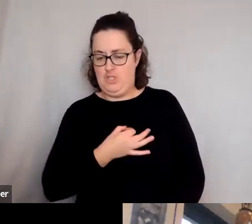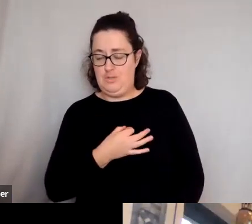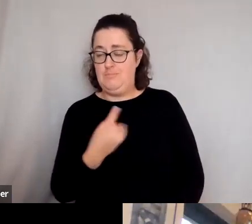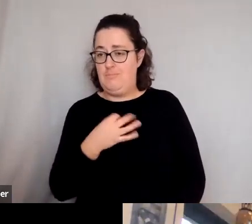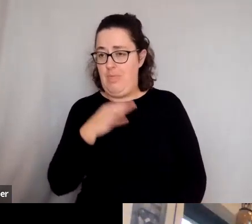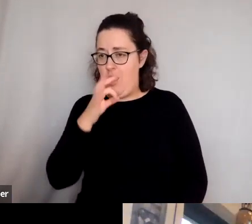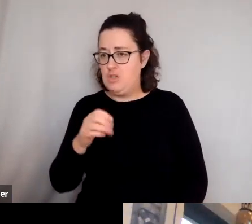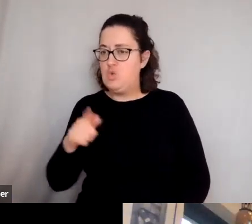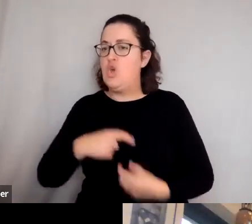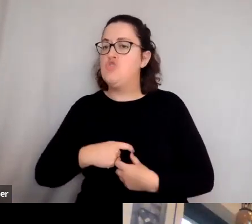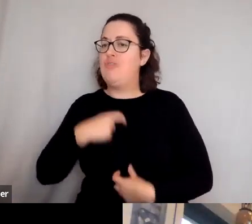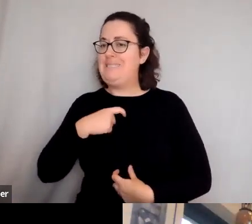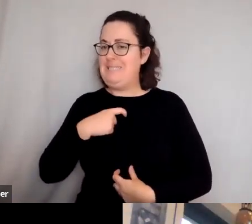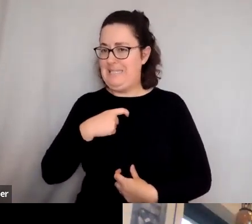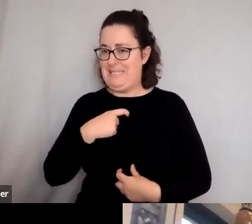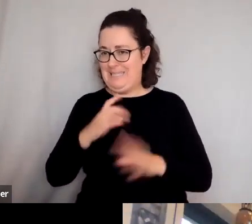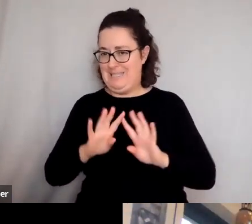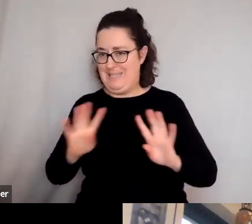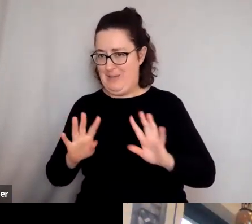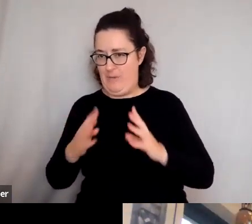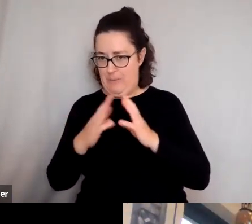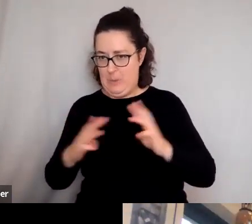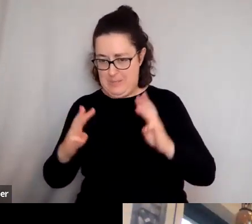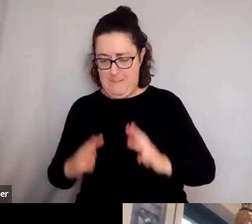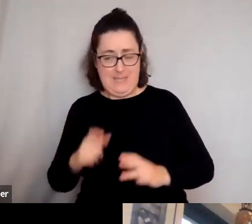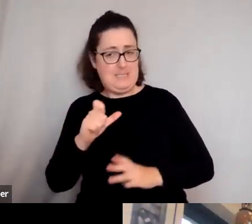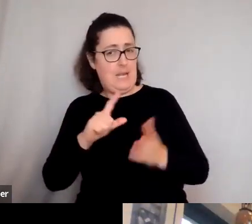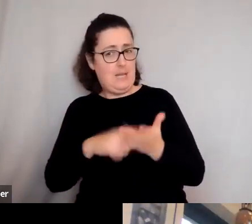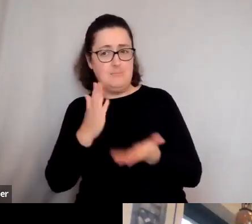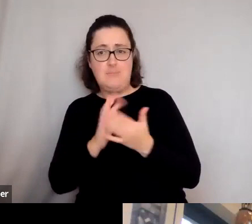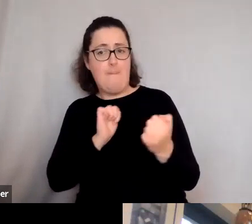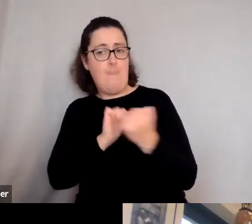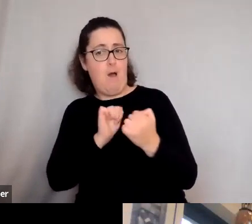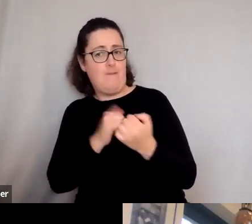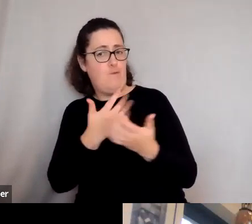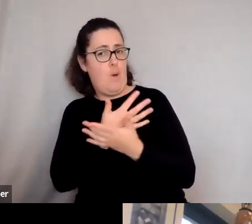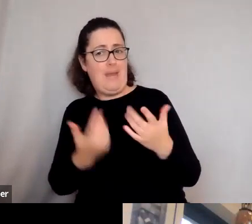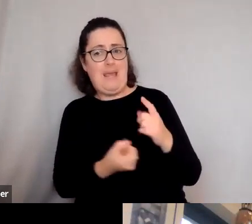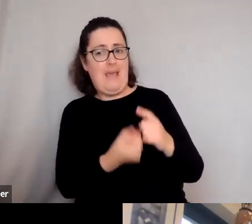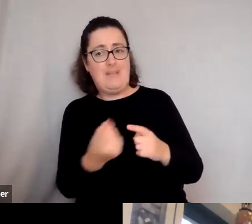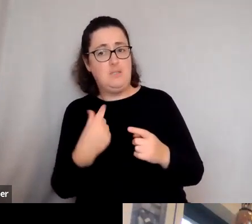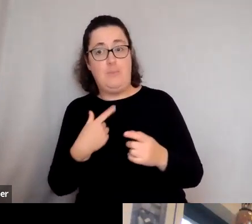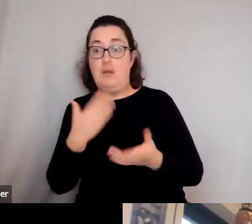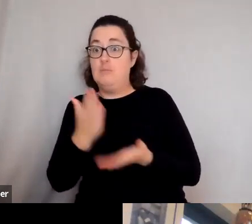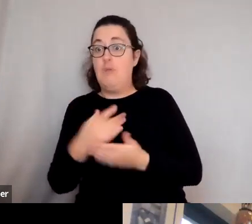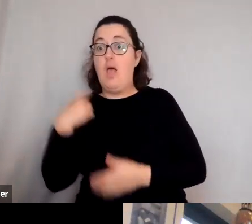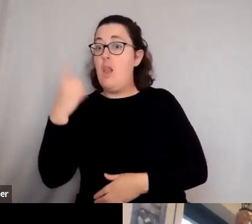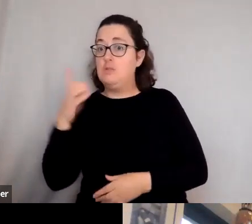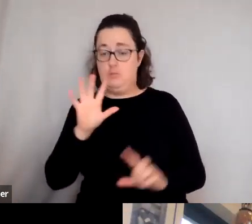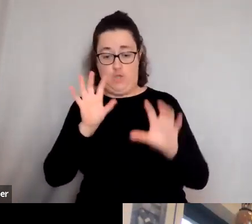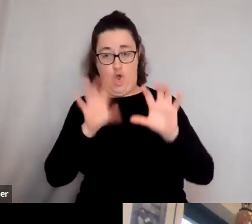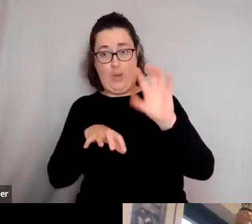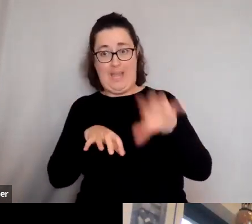British Museum, City Lit partners with the British Museum on a whole series of events. We're obviously almost neighbors in the West End of London.